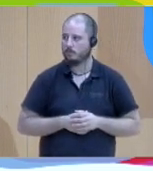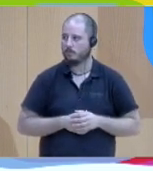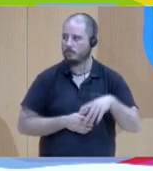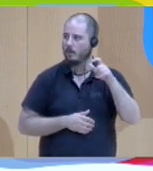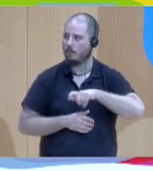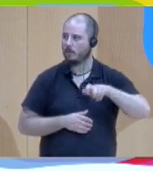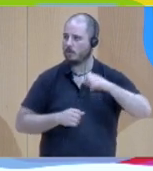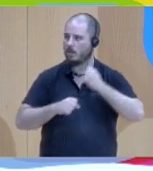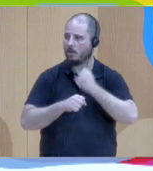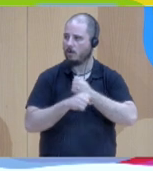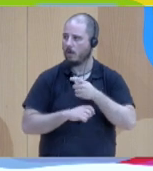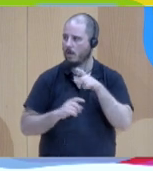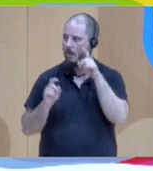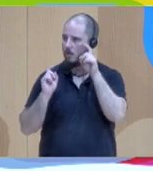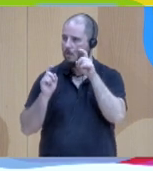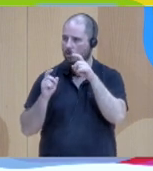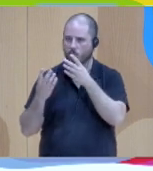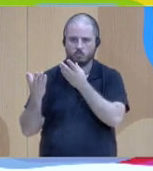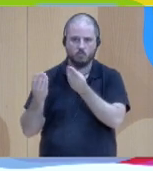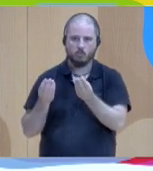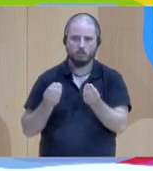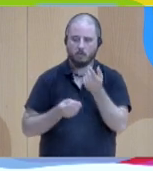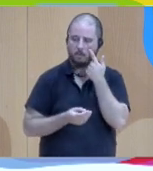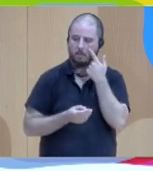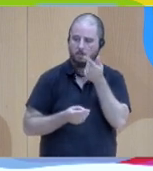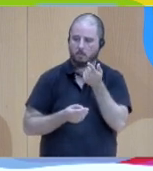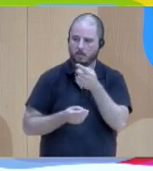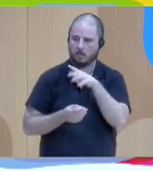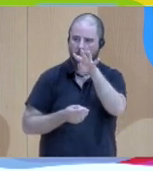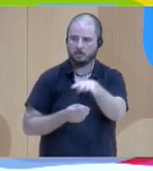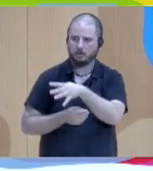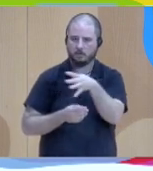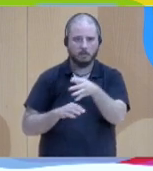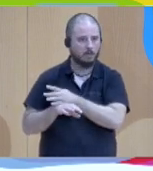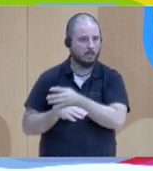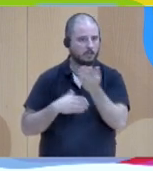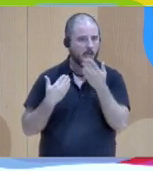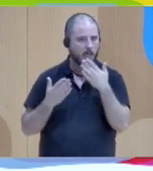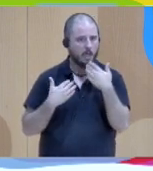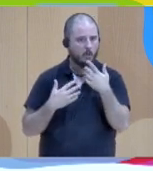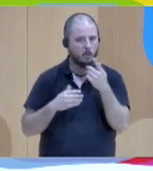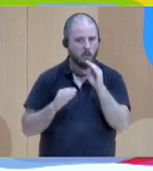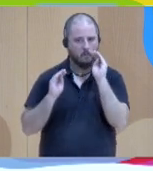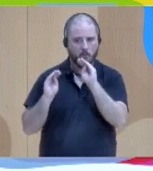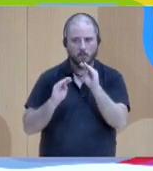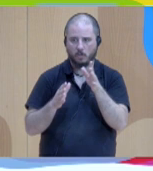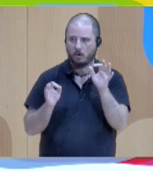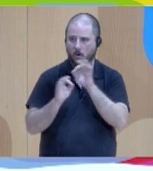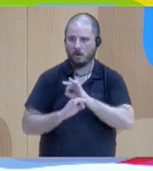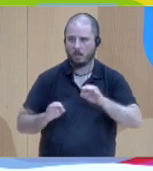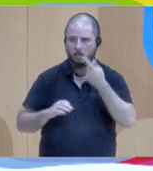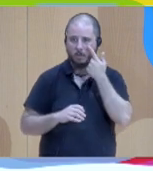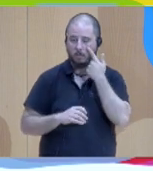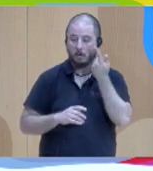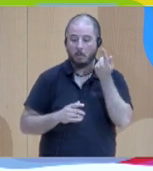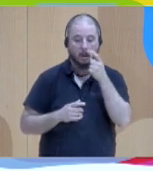children which are gray zone children and no worry children and great